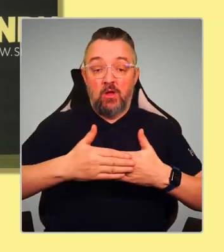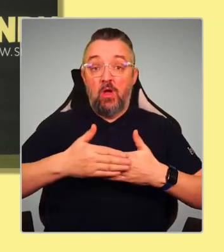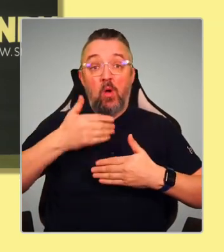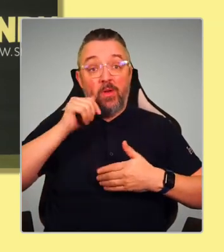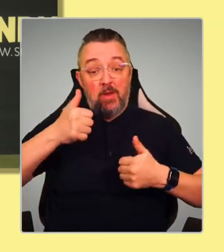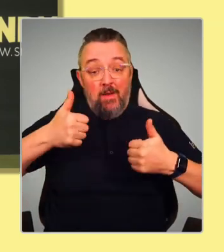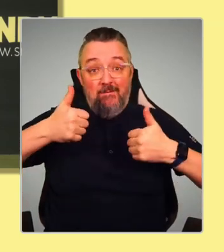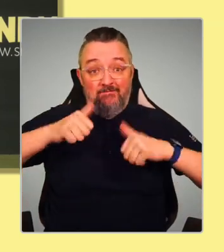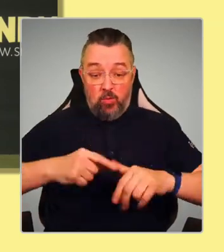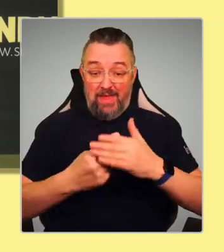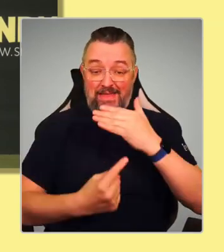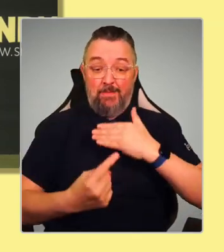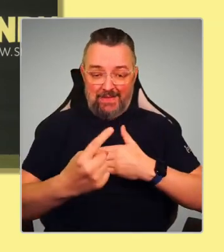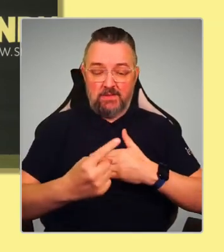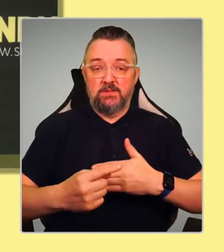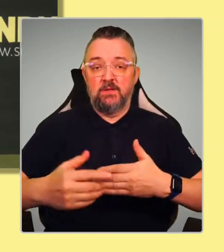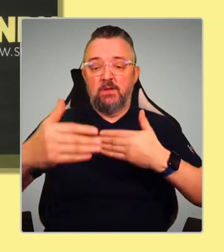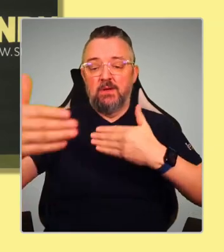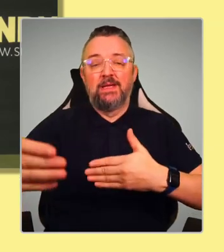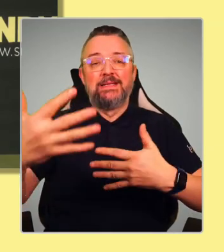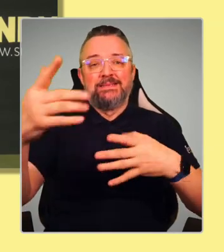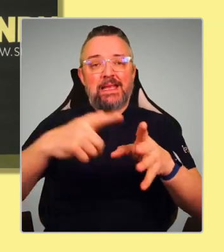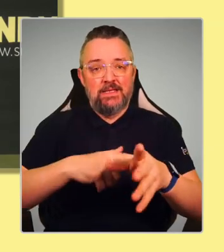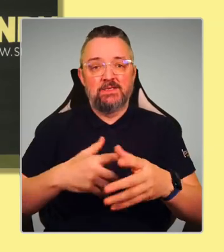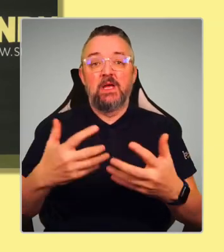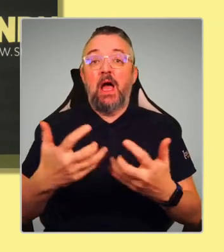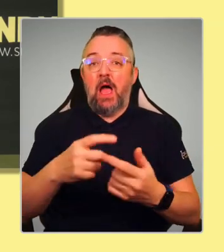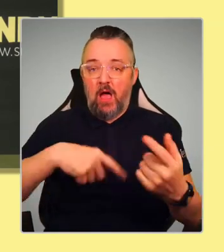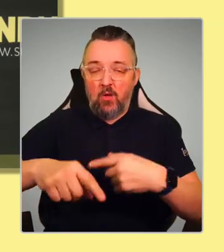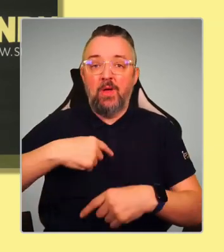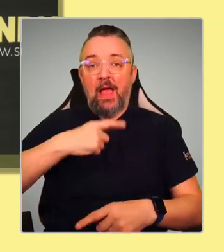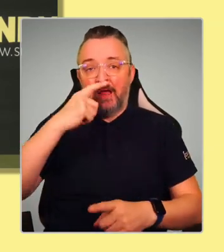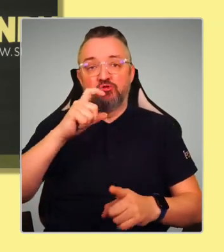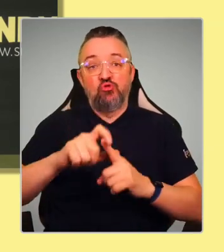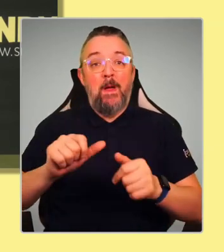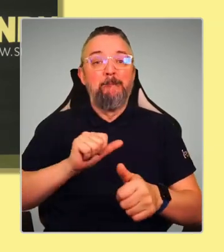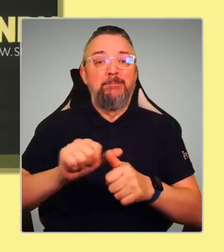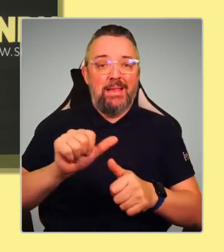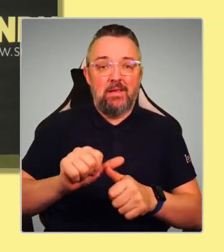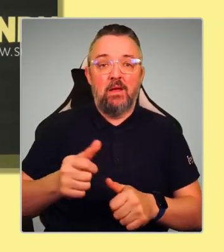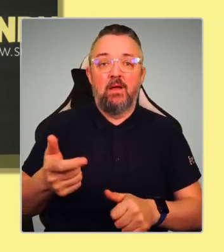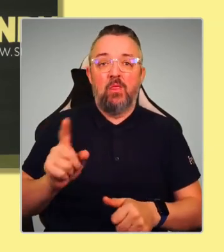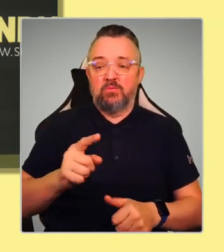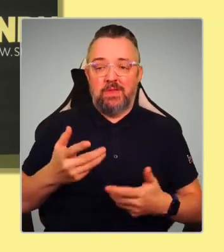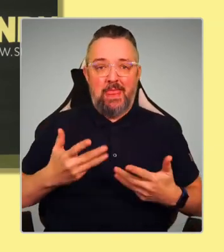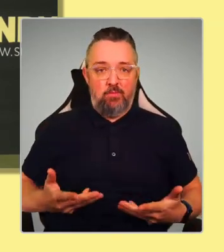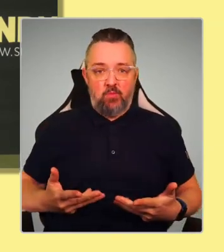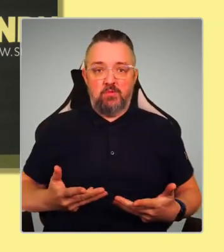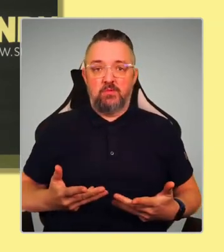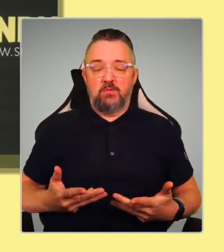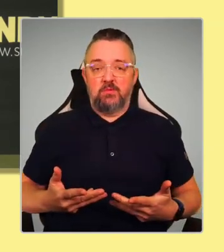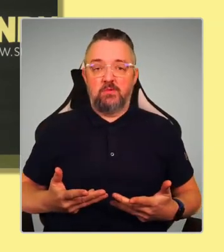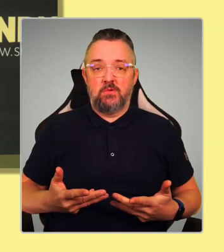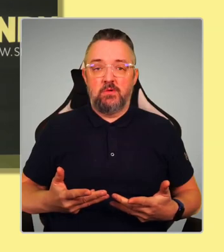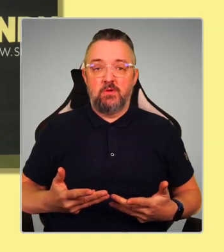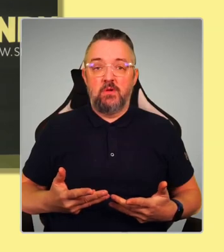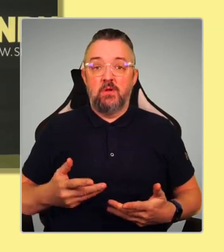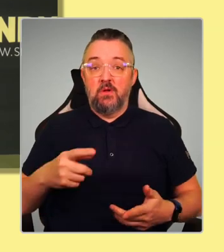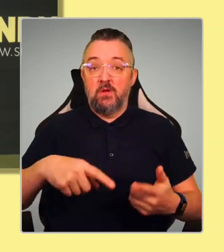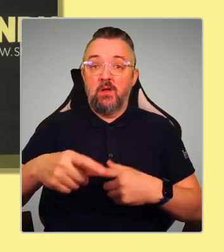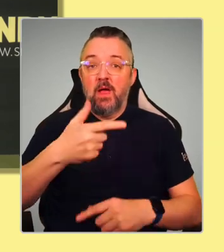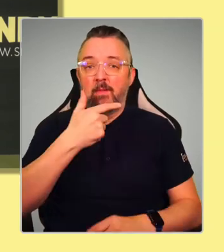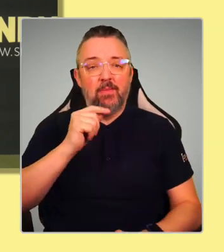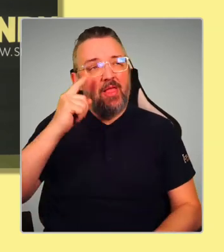independent, how we would already be doing better than we are right now. And I think people are persuaded not by abstract